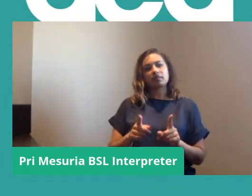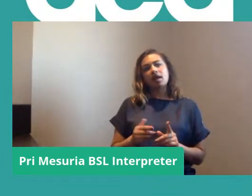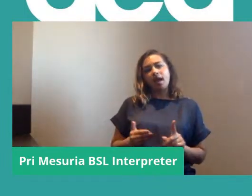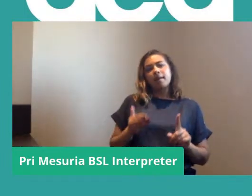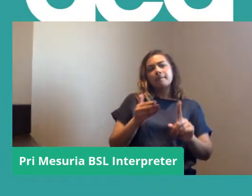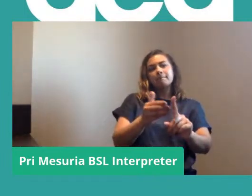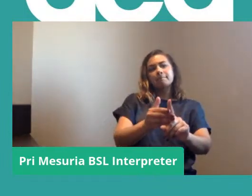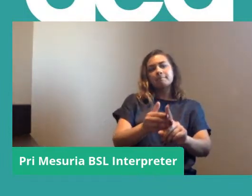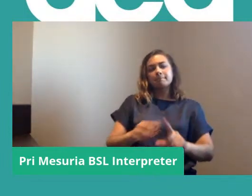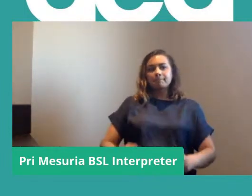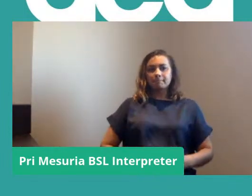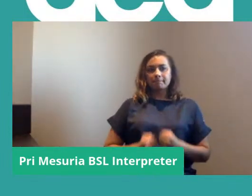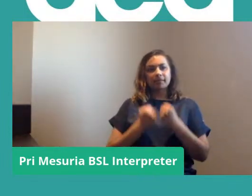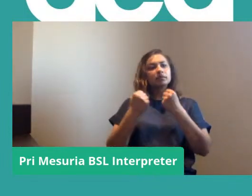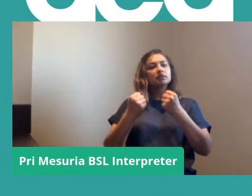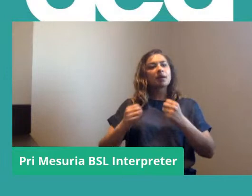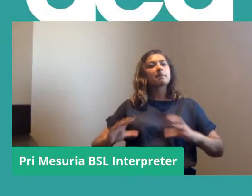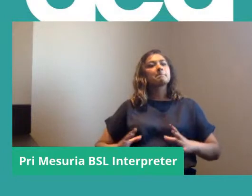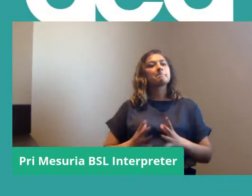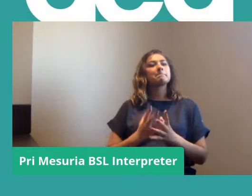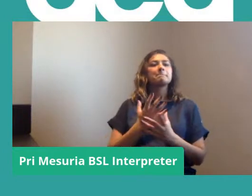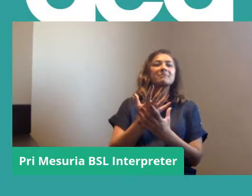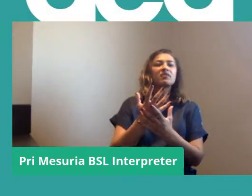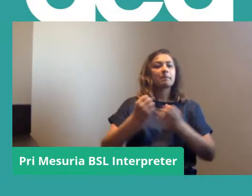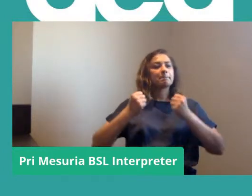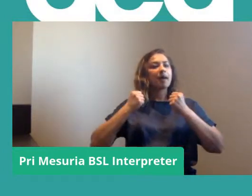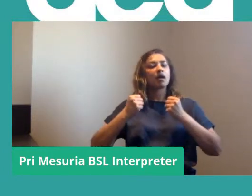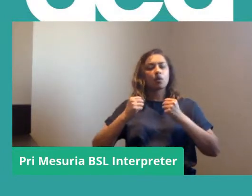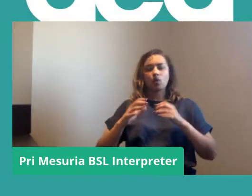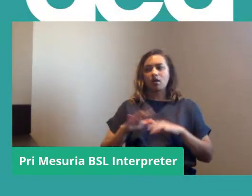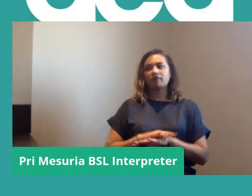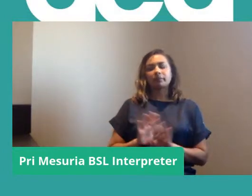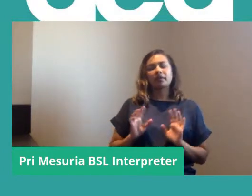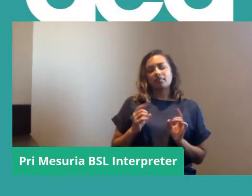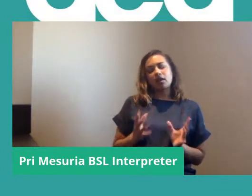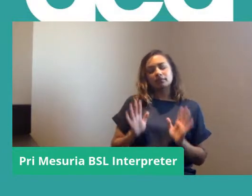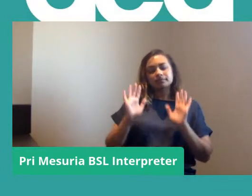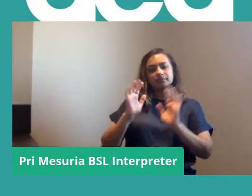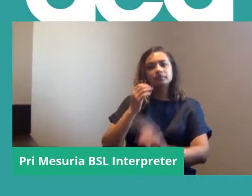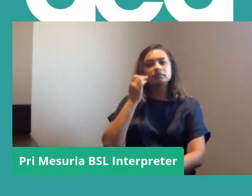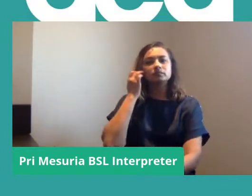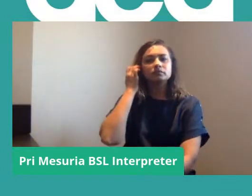it's about building power I think that's everything covered thank you